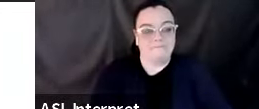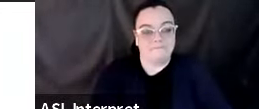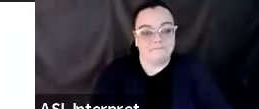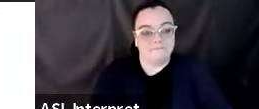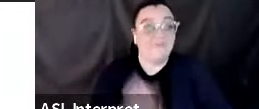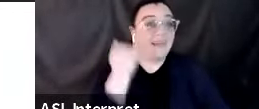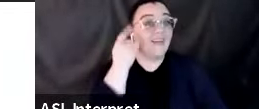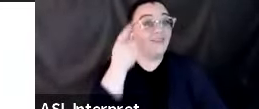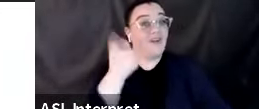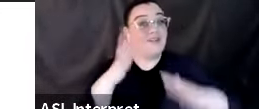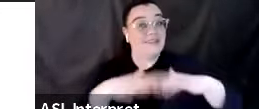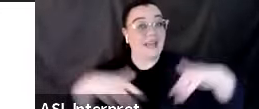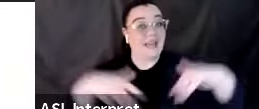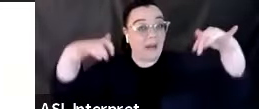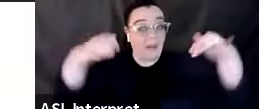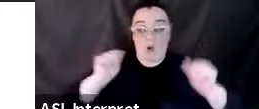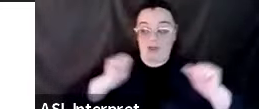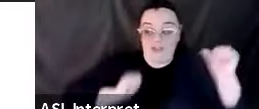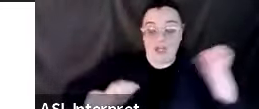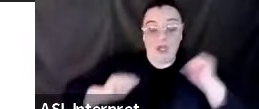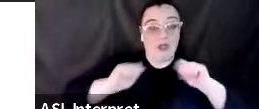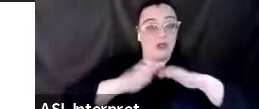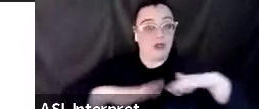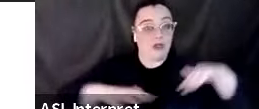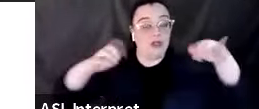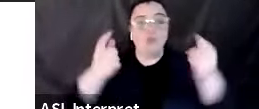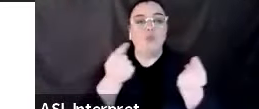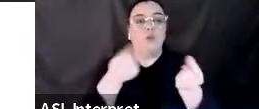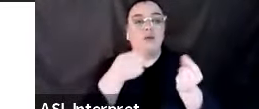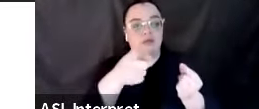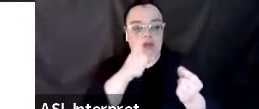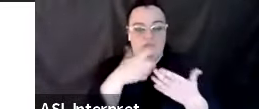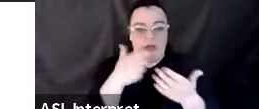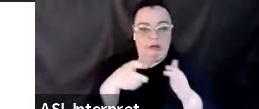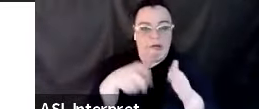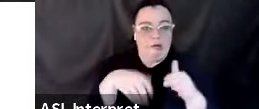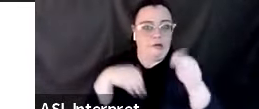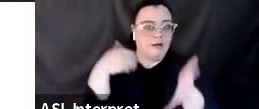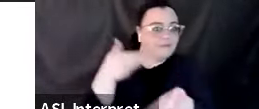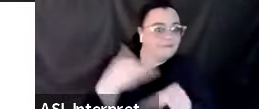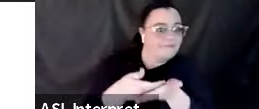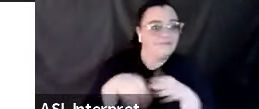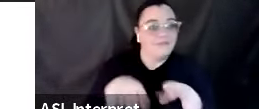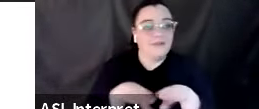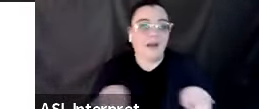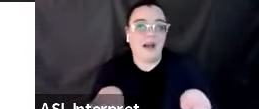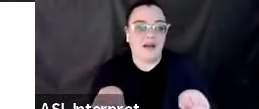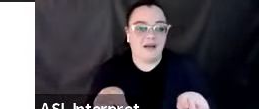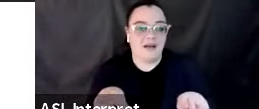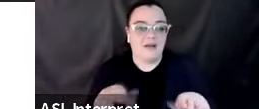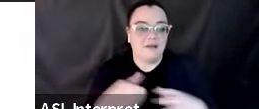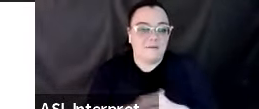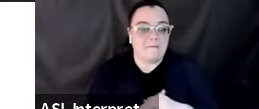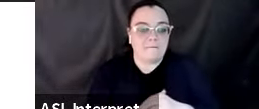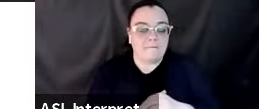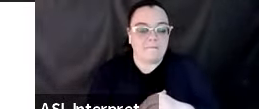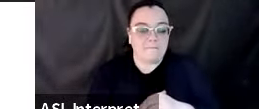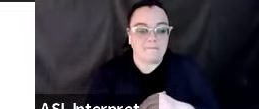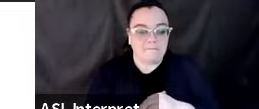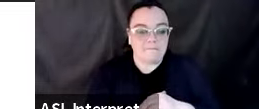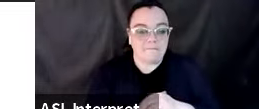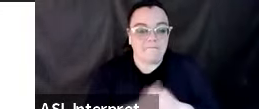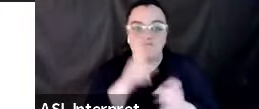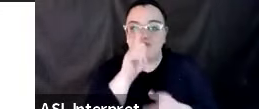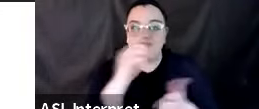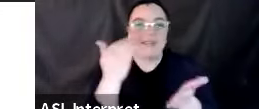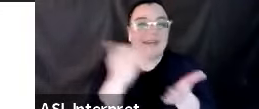stadium or theater, as best as you can, get as low as possible below the height of the chairs. Again, so things are